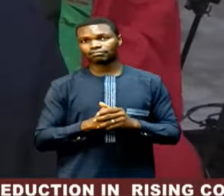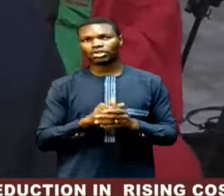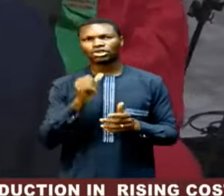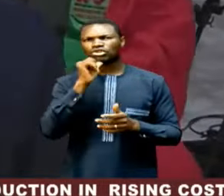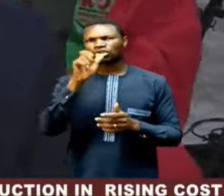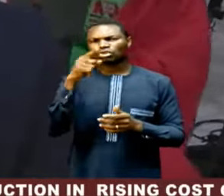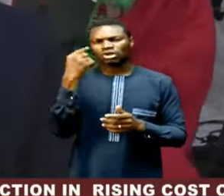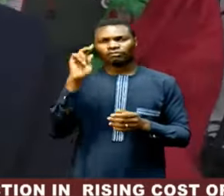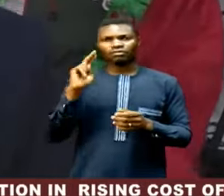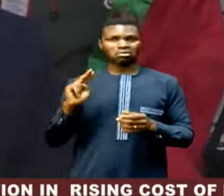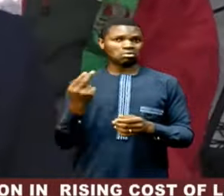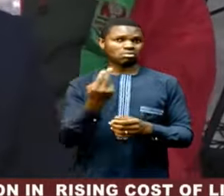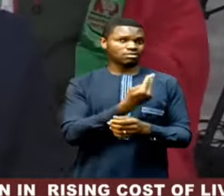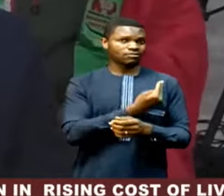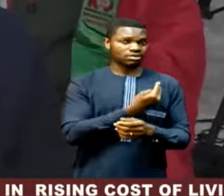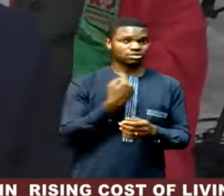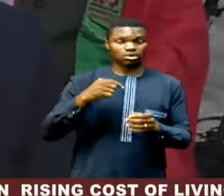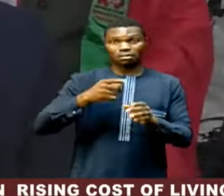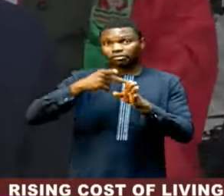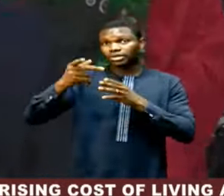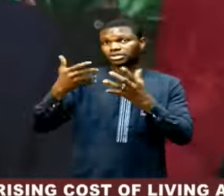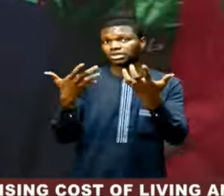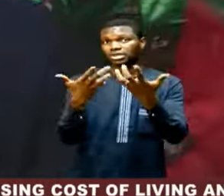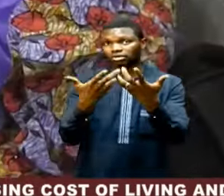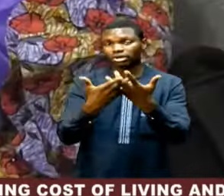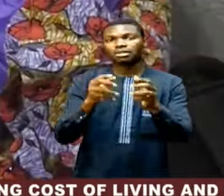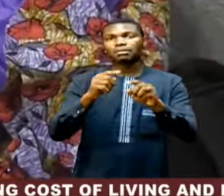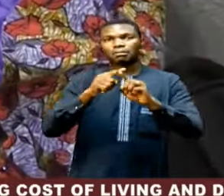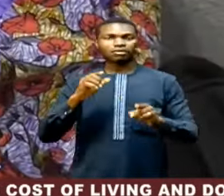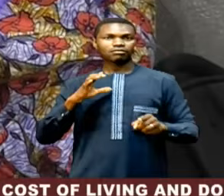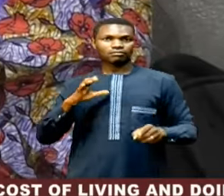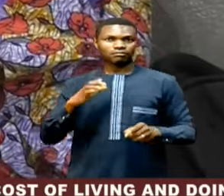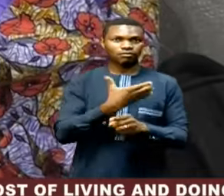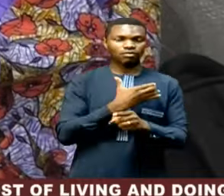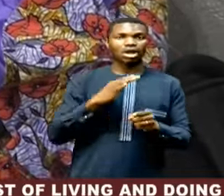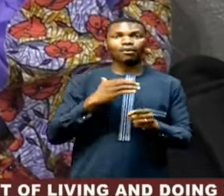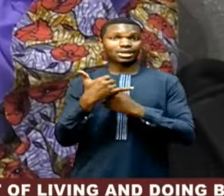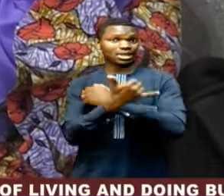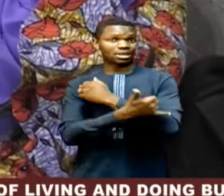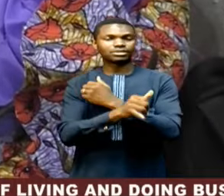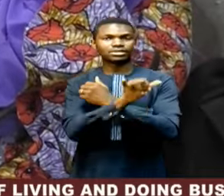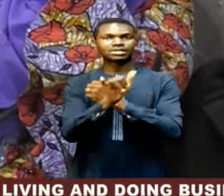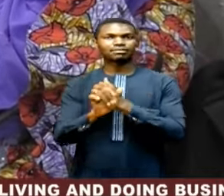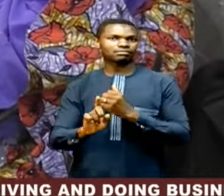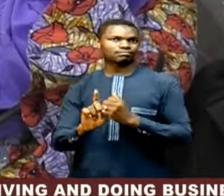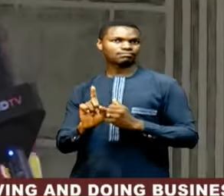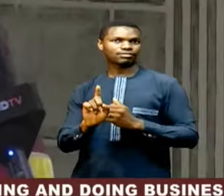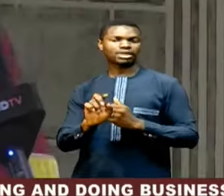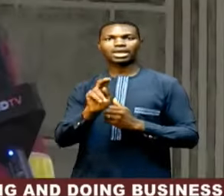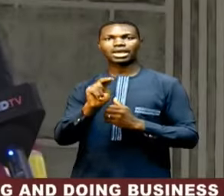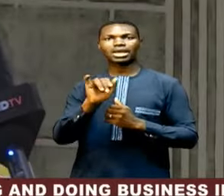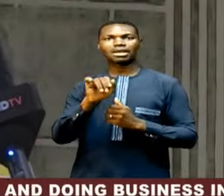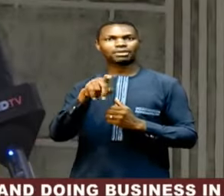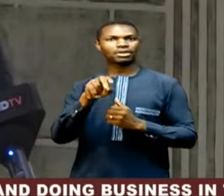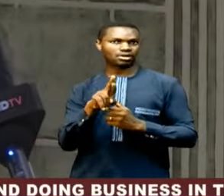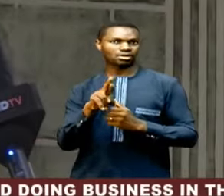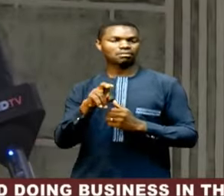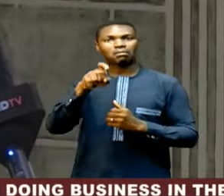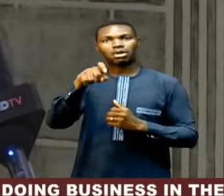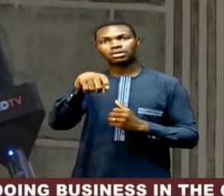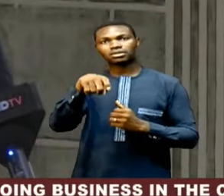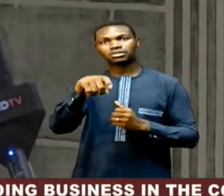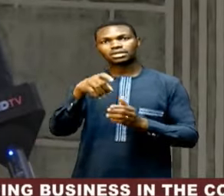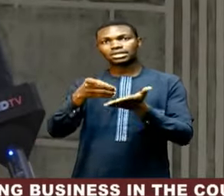just for all of us as professional colleagues, but for our country as a whole. So, the NPR should